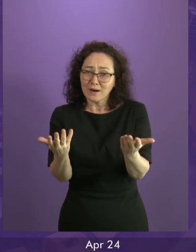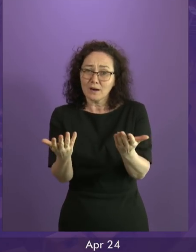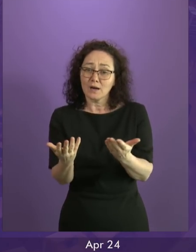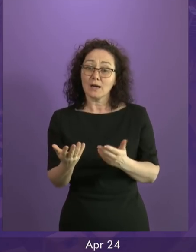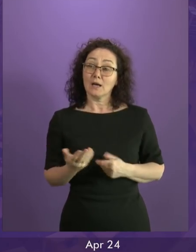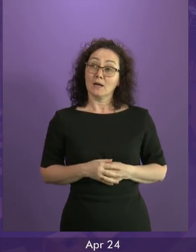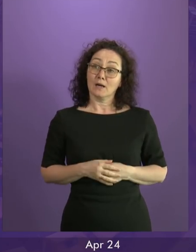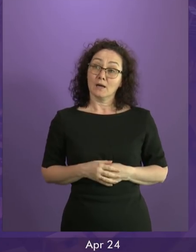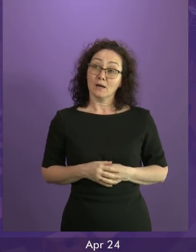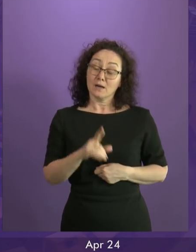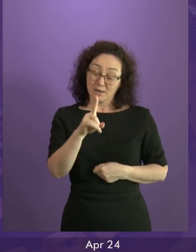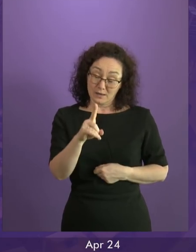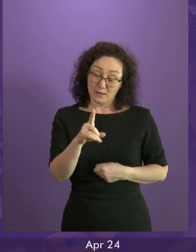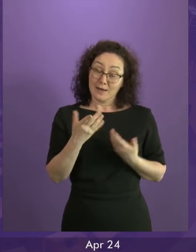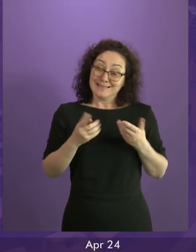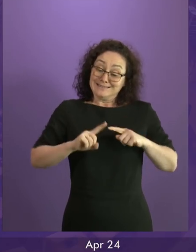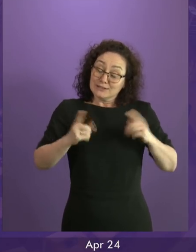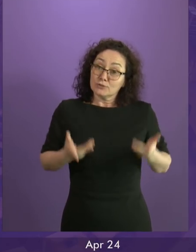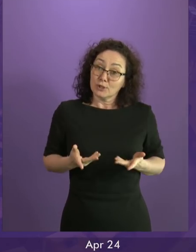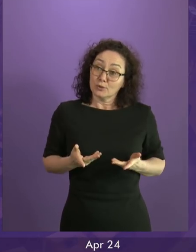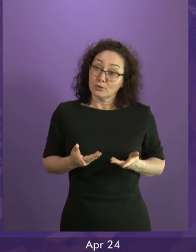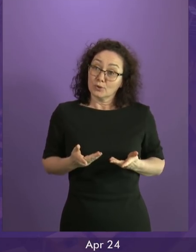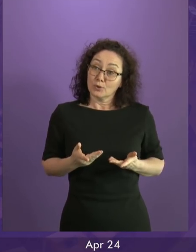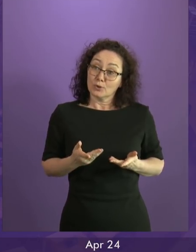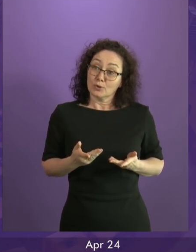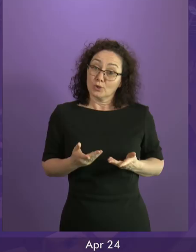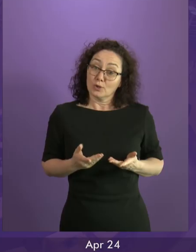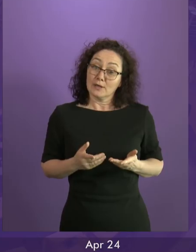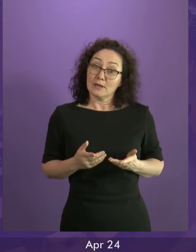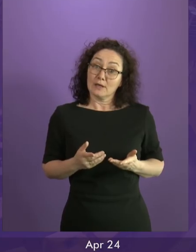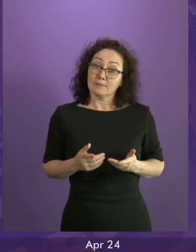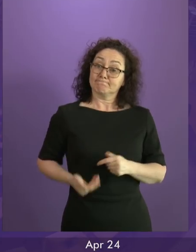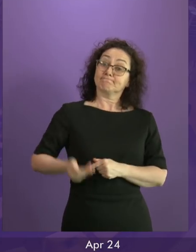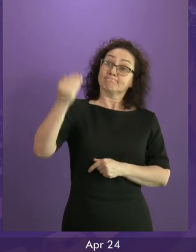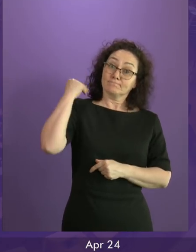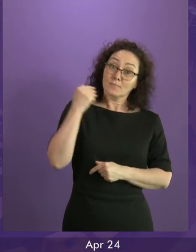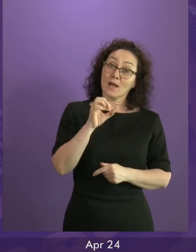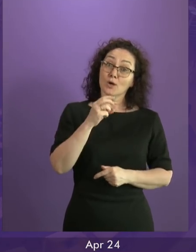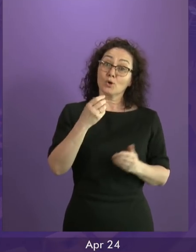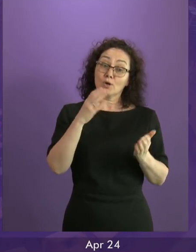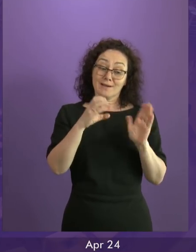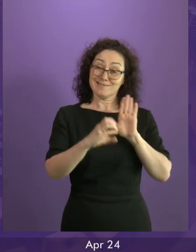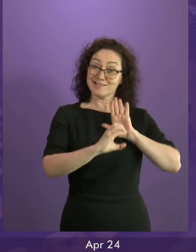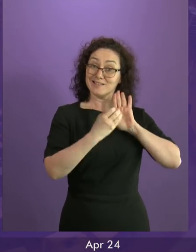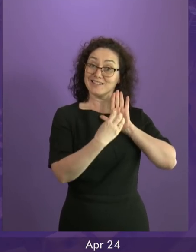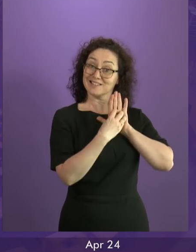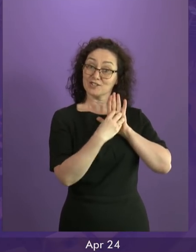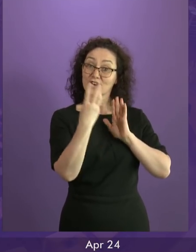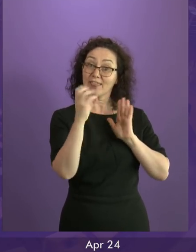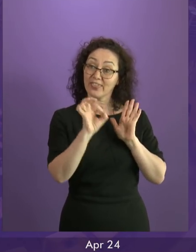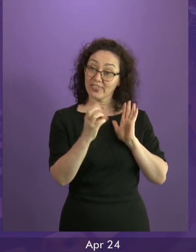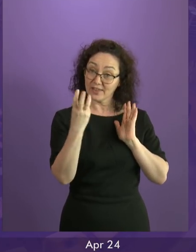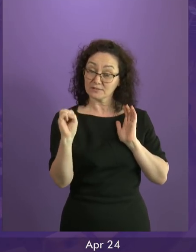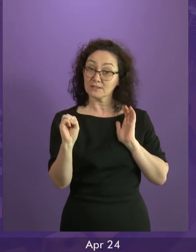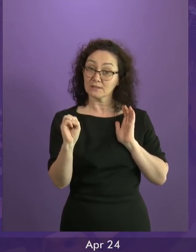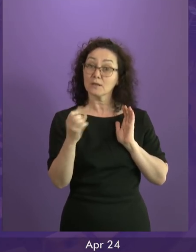request for a Section 30 order then, which led to our once-in-a-lifetime independence referendum in 2014, was supported